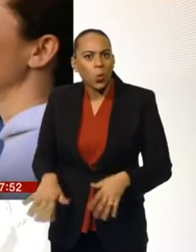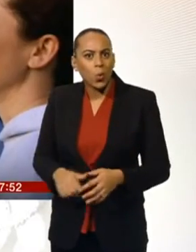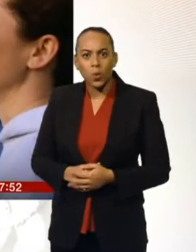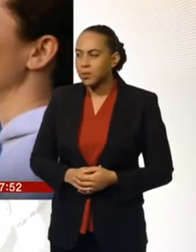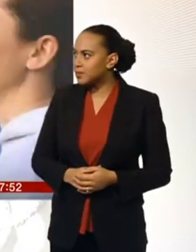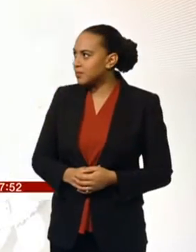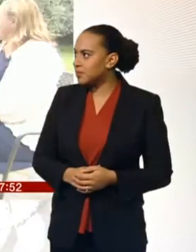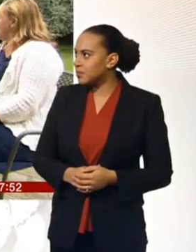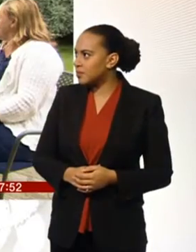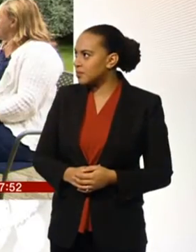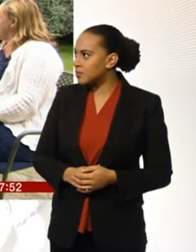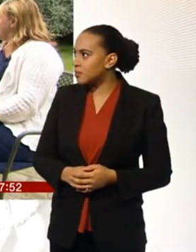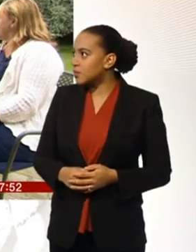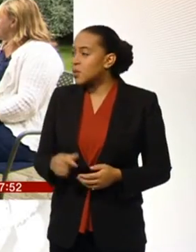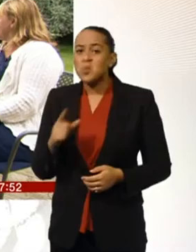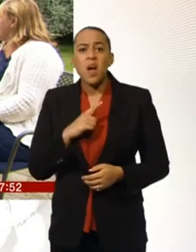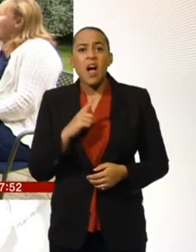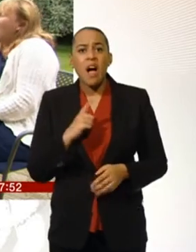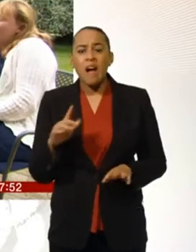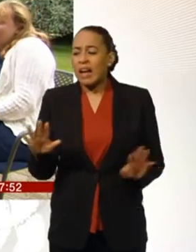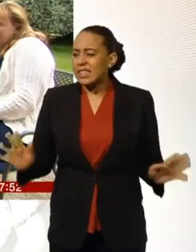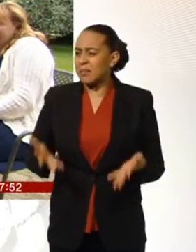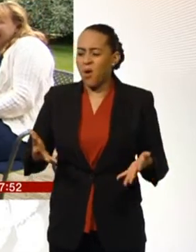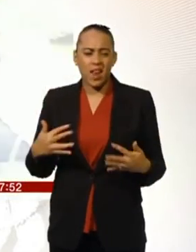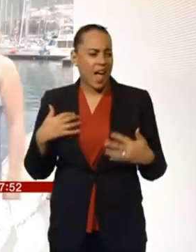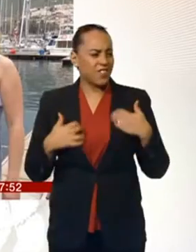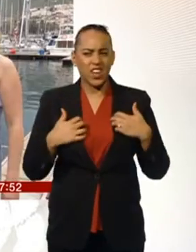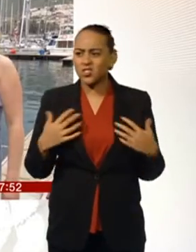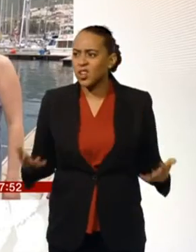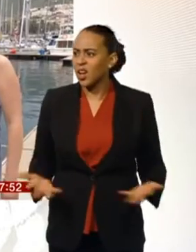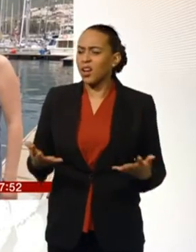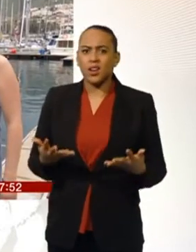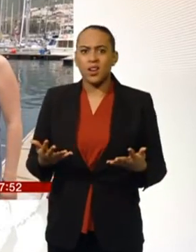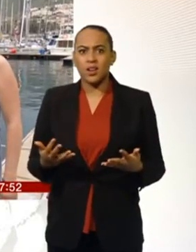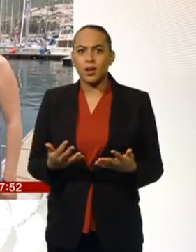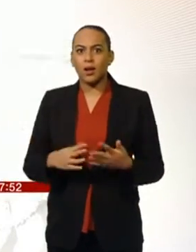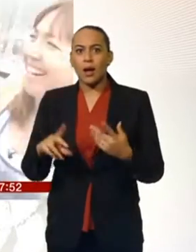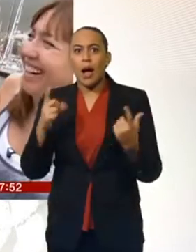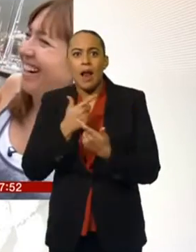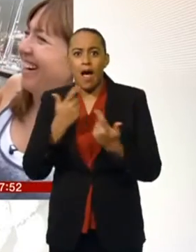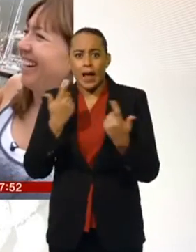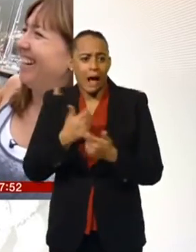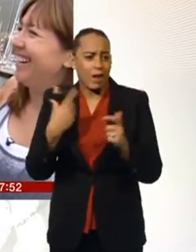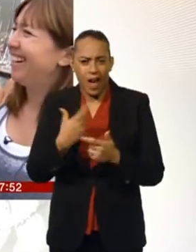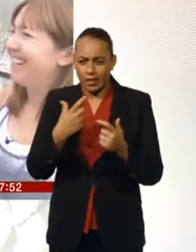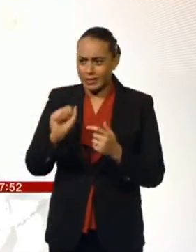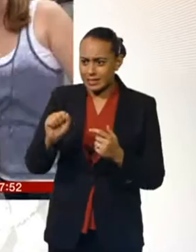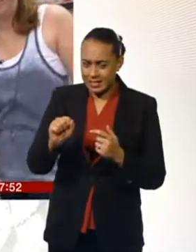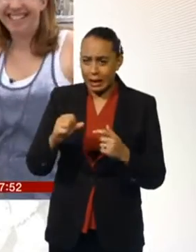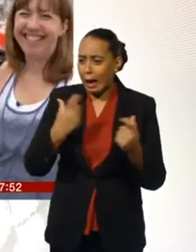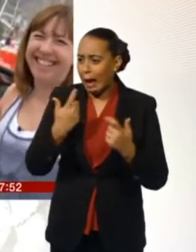Why? Because I thought we needed a bit of adventure in our bodies. We said laughter would power them across the Atlantic.